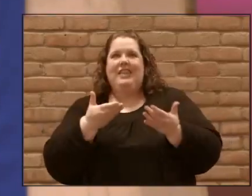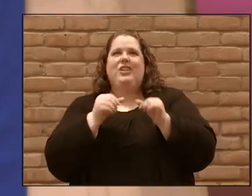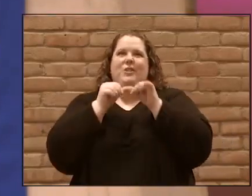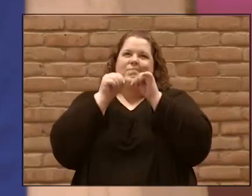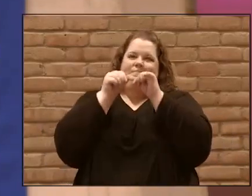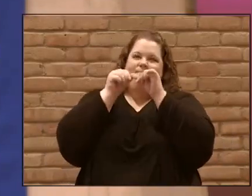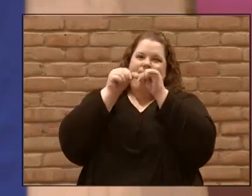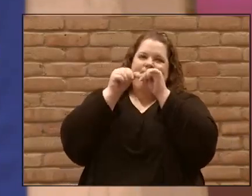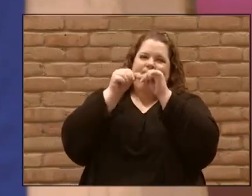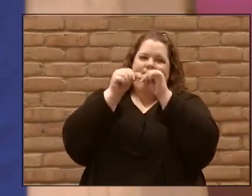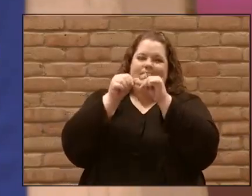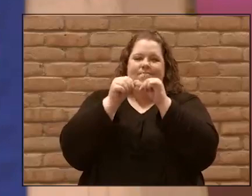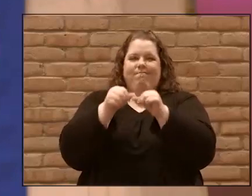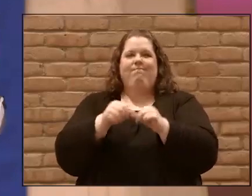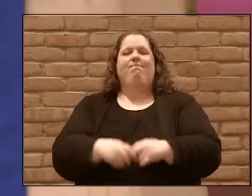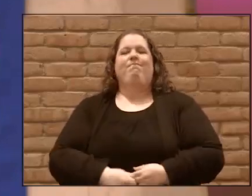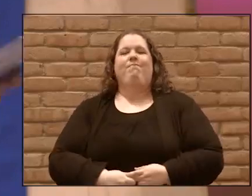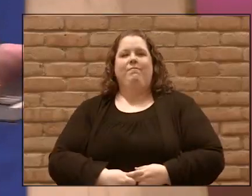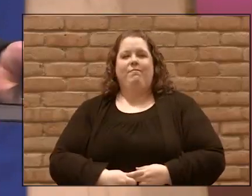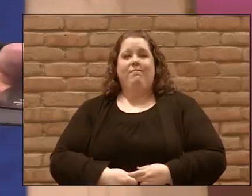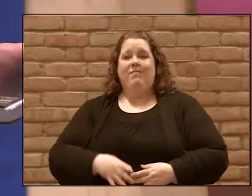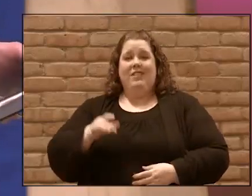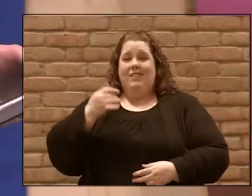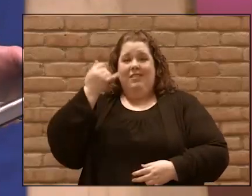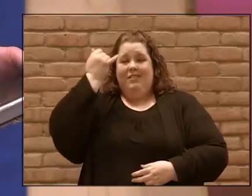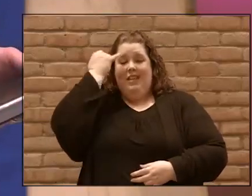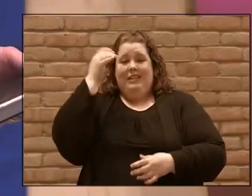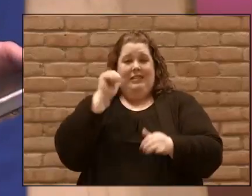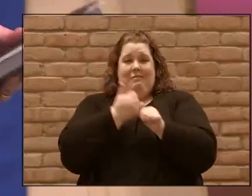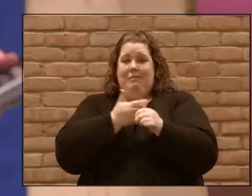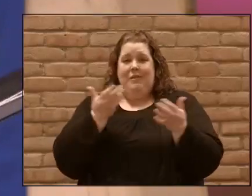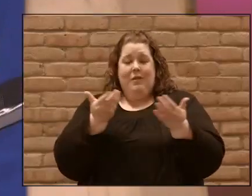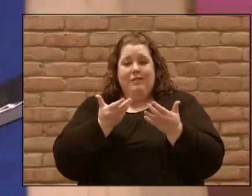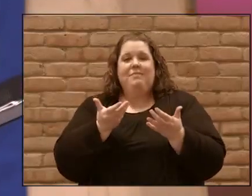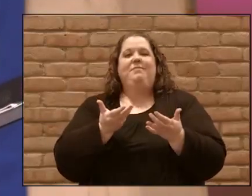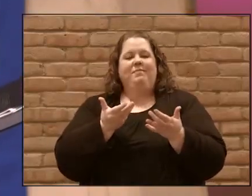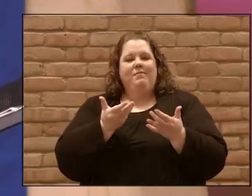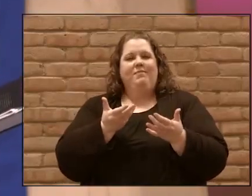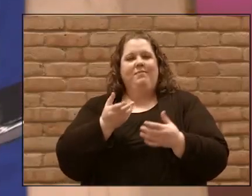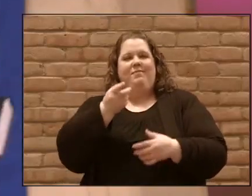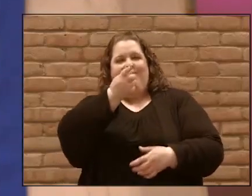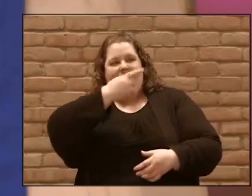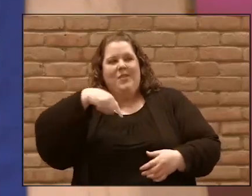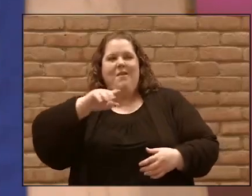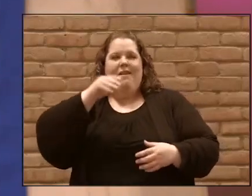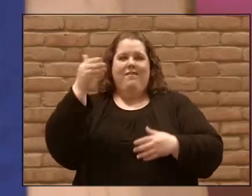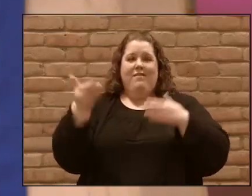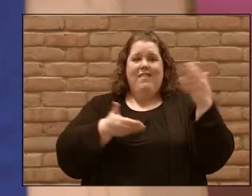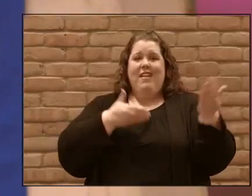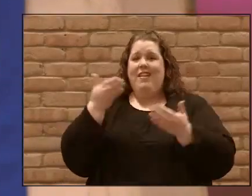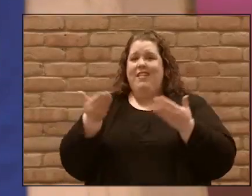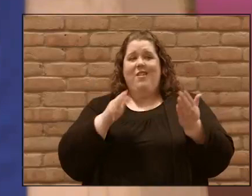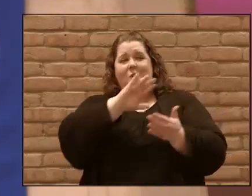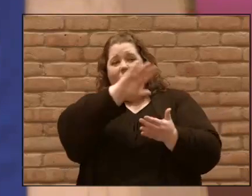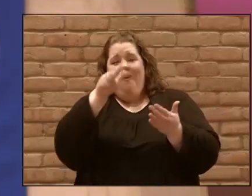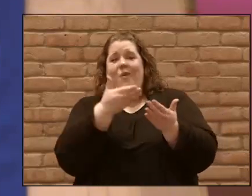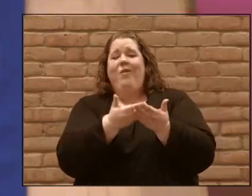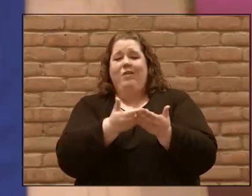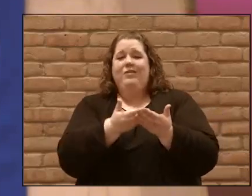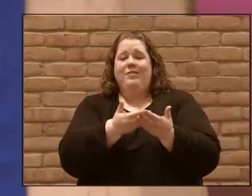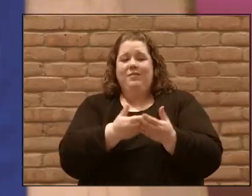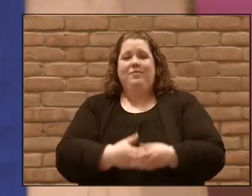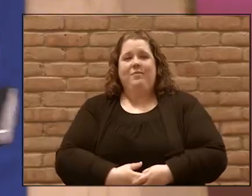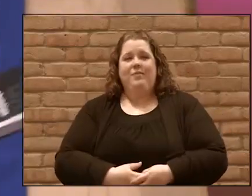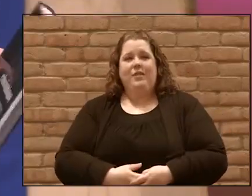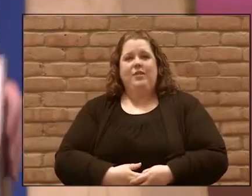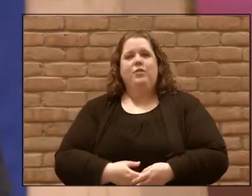And the whole idea is all of us are invited. Everyone's invited to follow Jesus. So we've been looking at a few different things that we've been